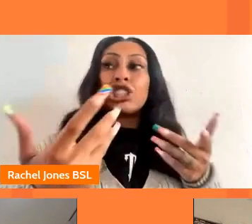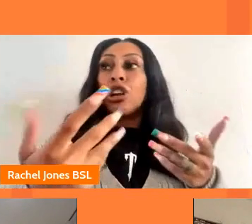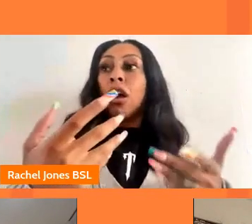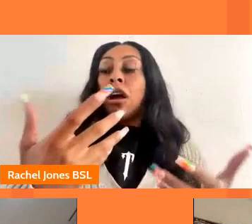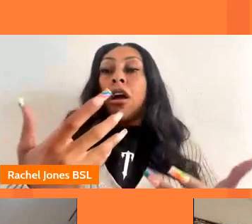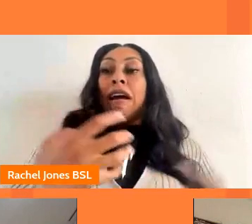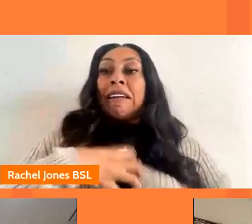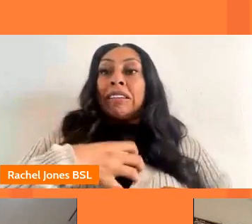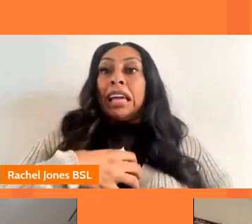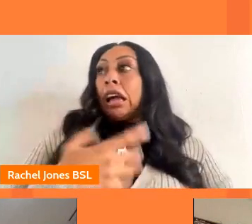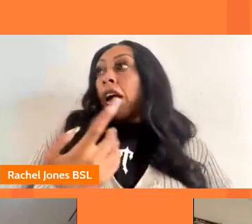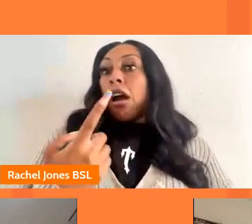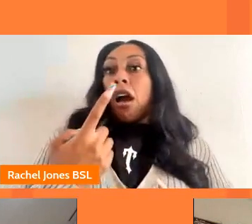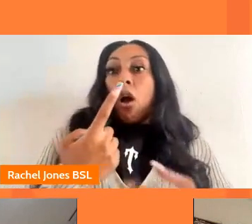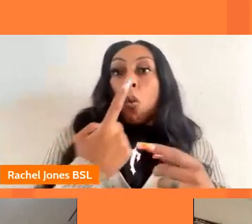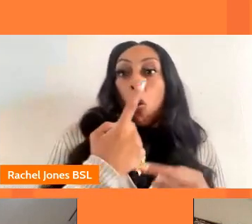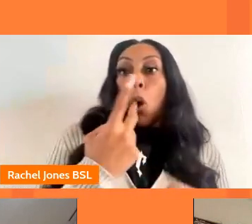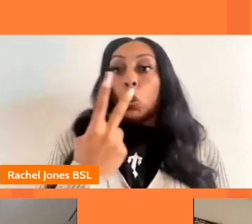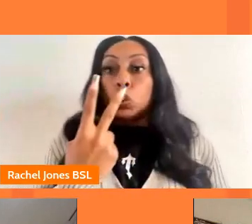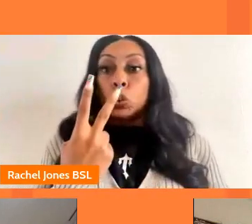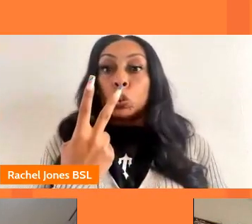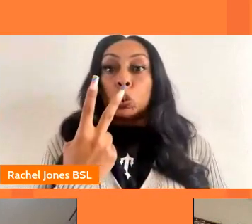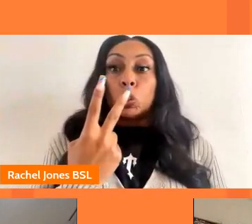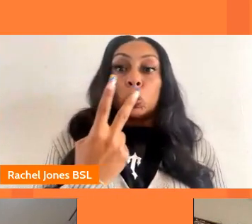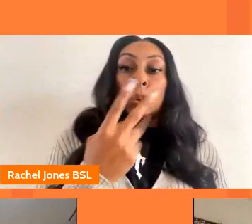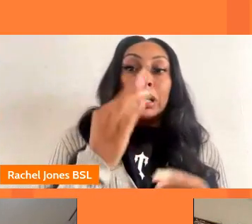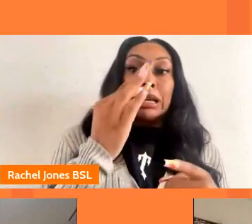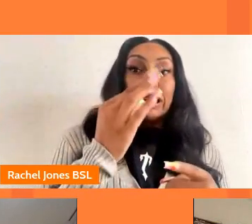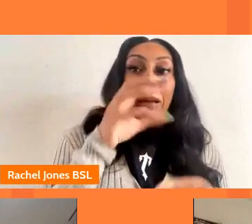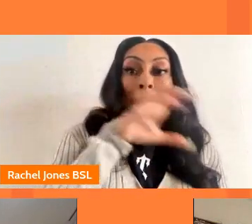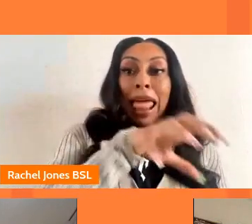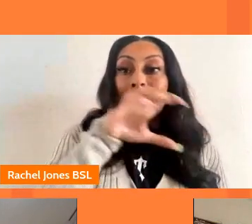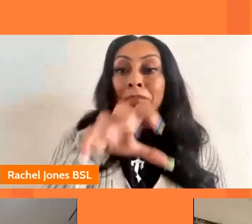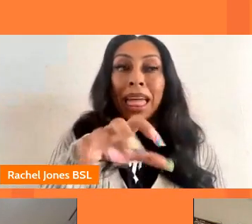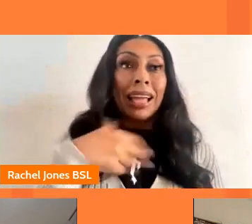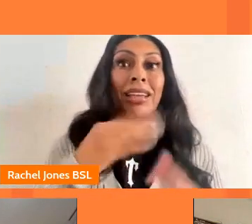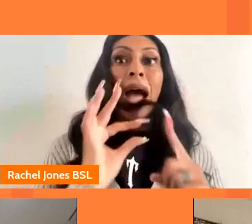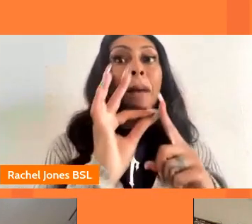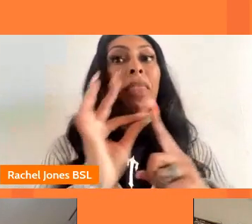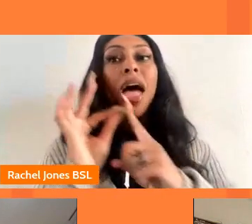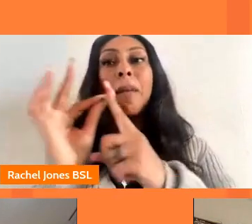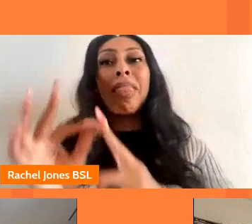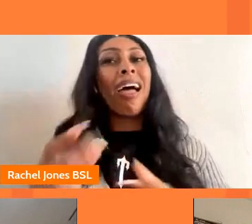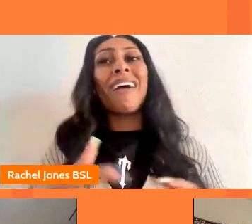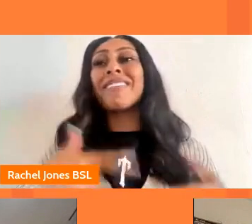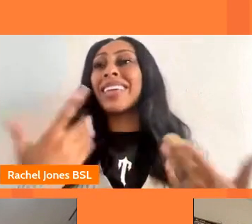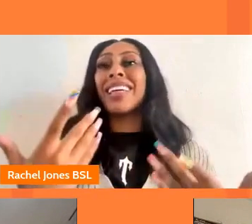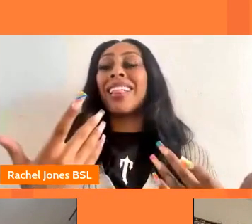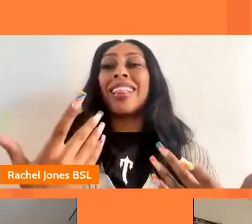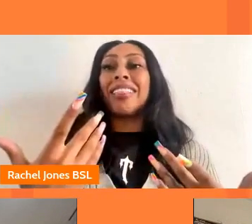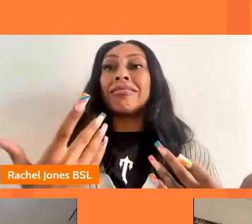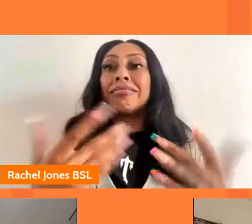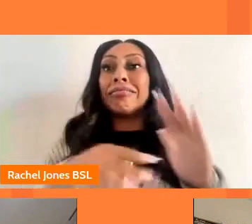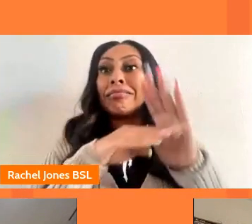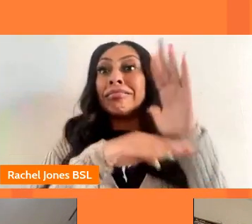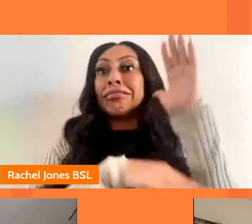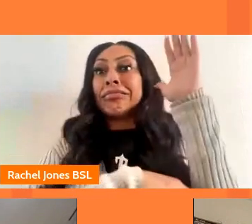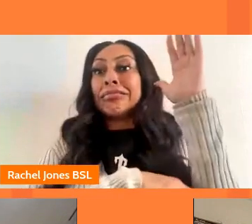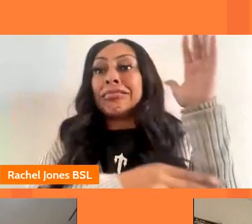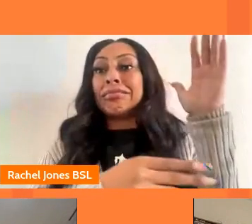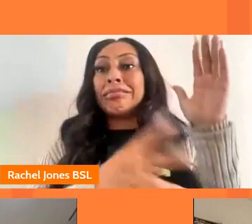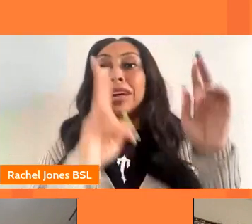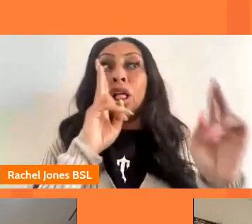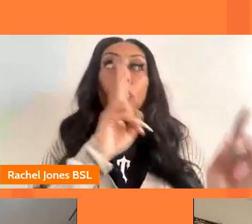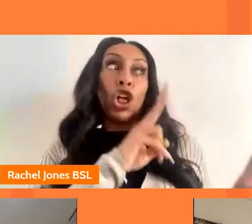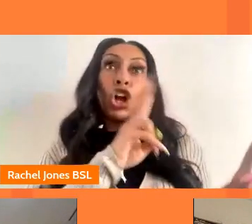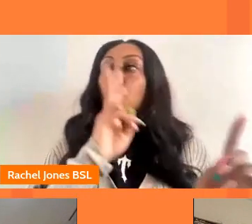that there are only so many places on schemes or opportunities that might be available to them and that actually that that you know that whole look to your left look